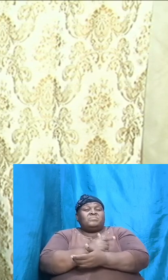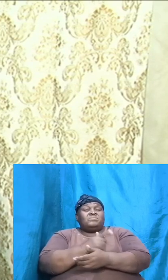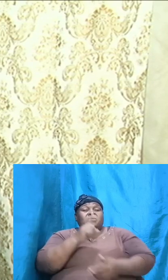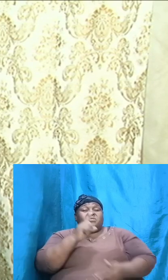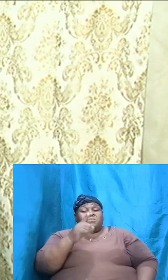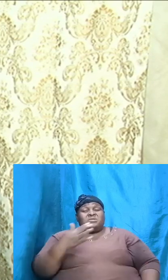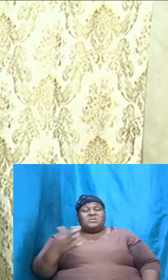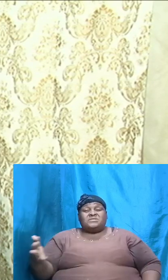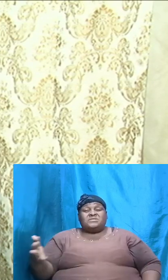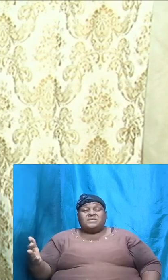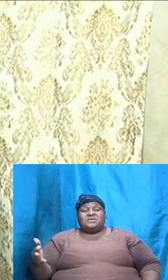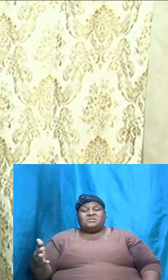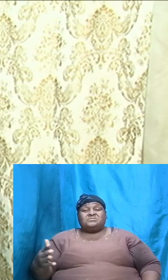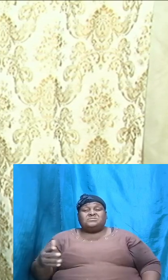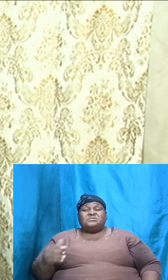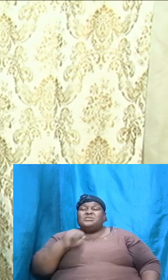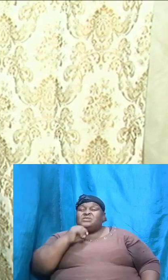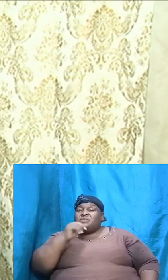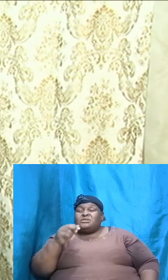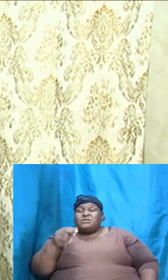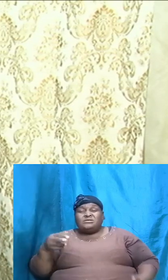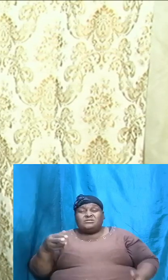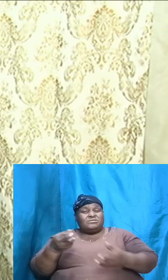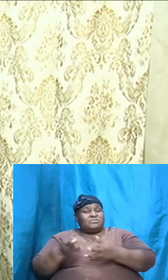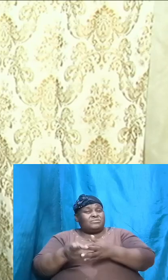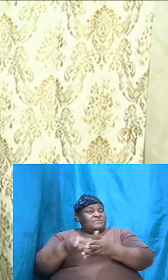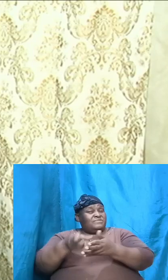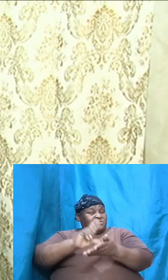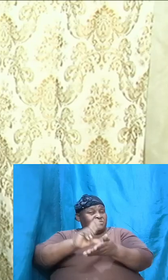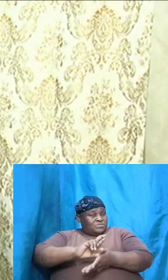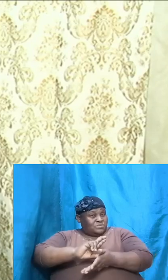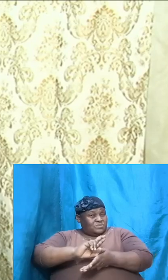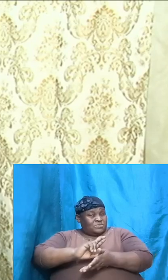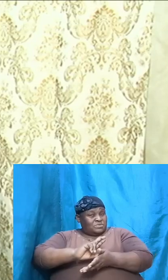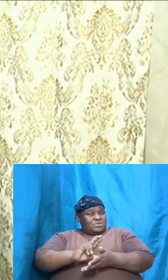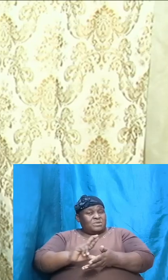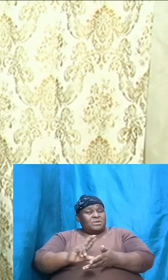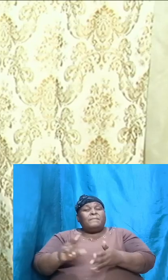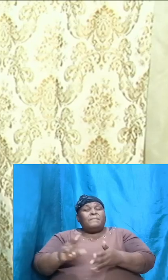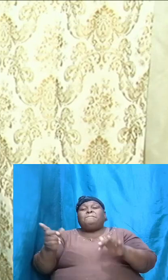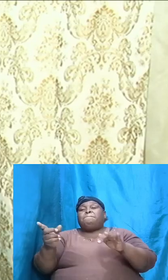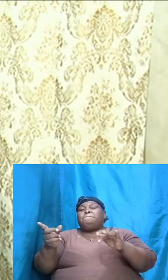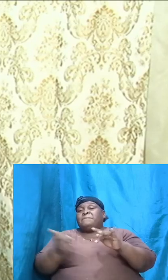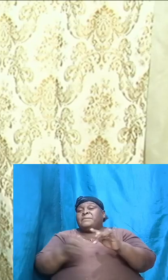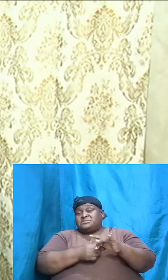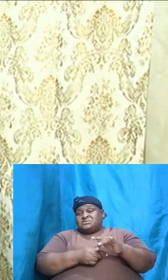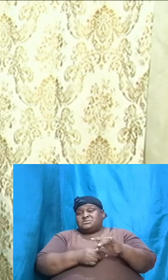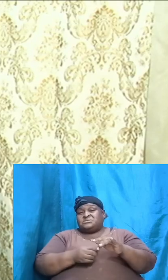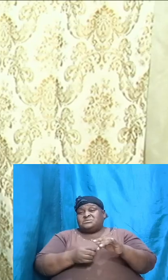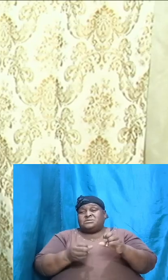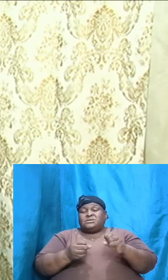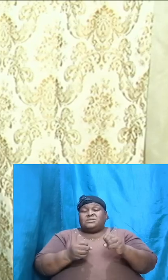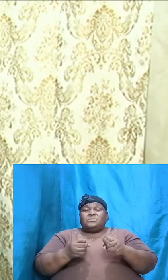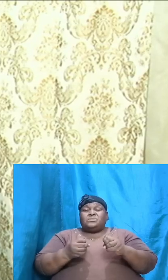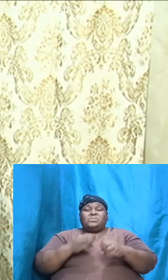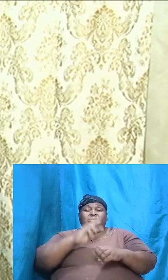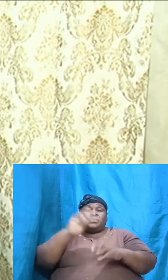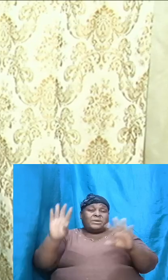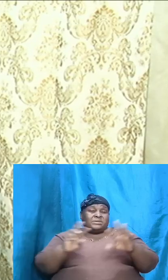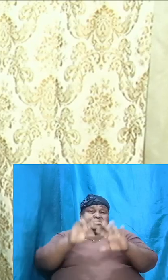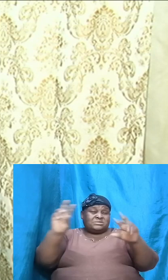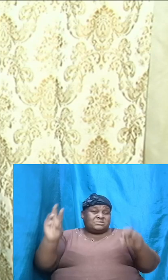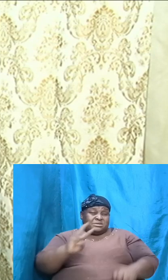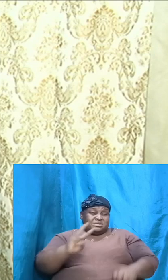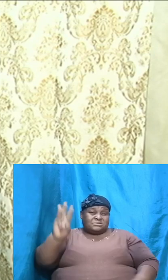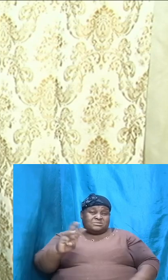at and we are not going to review because we have missed a couple of Wednesdays. We are not going to review a whole lot today, but certainly